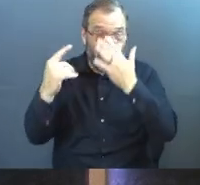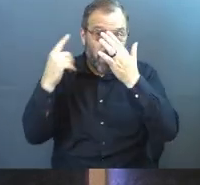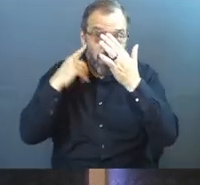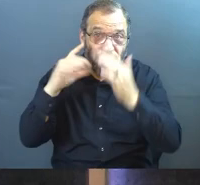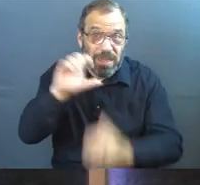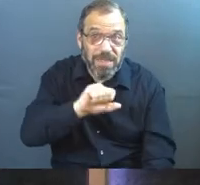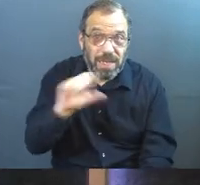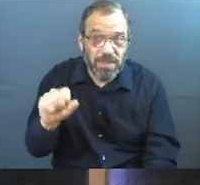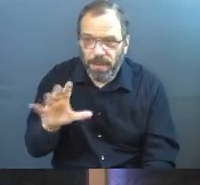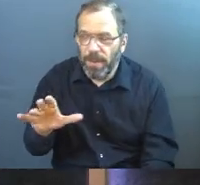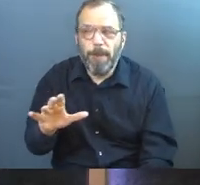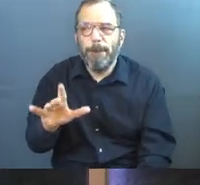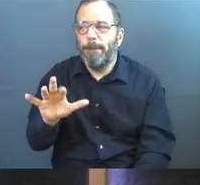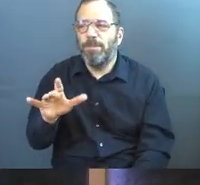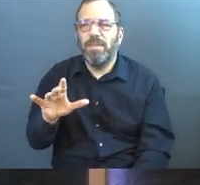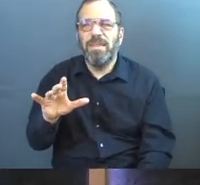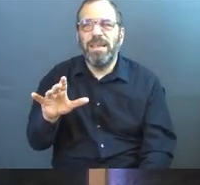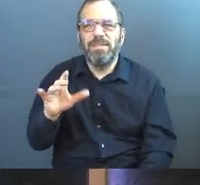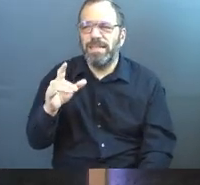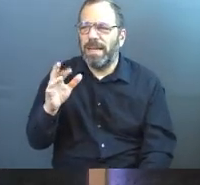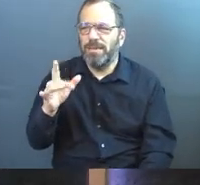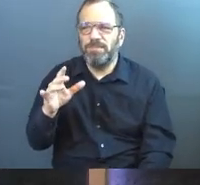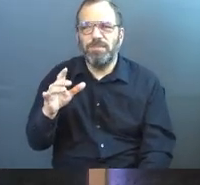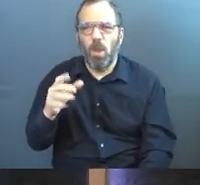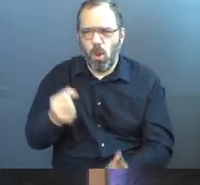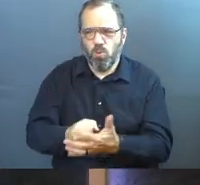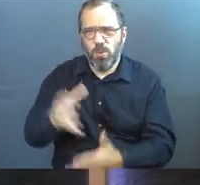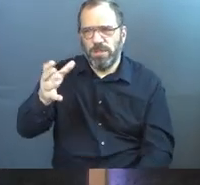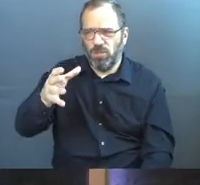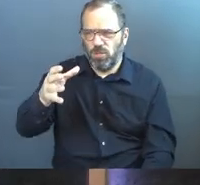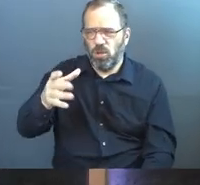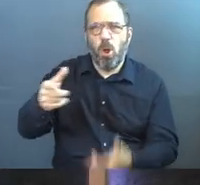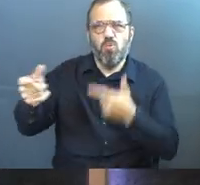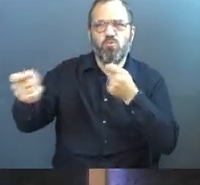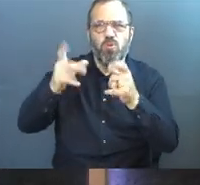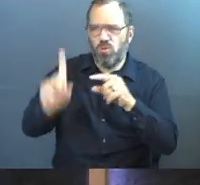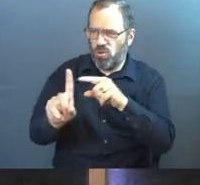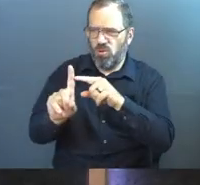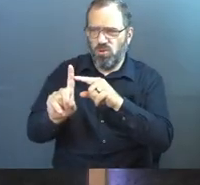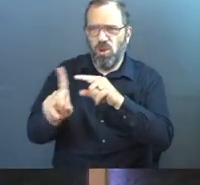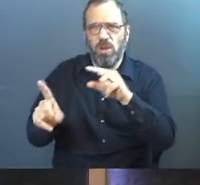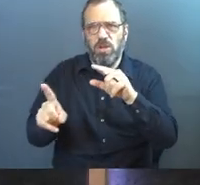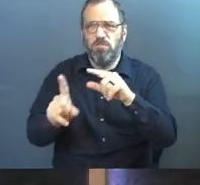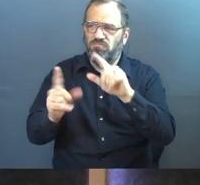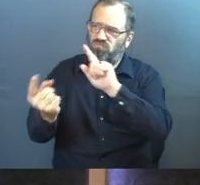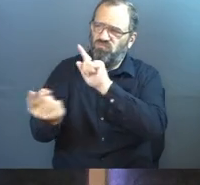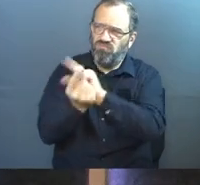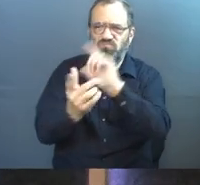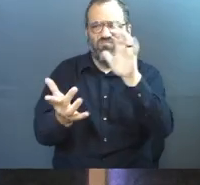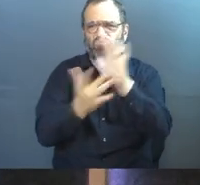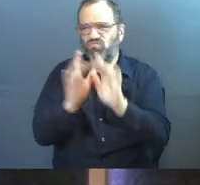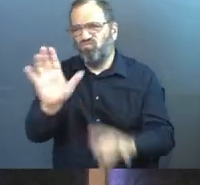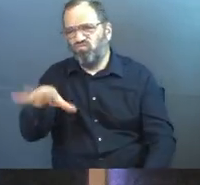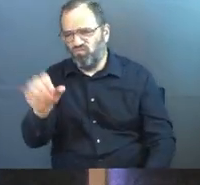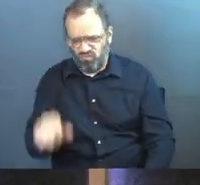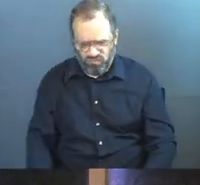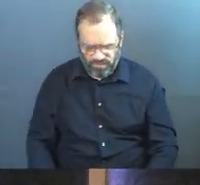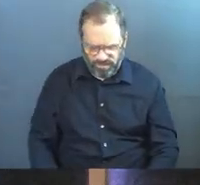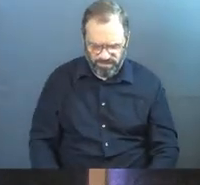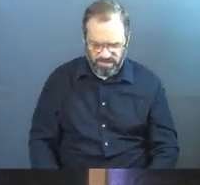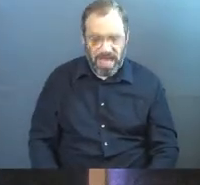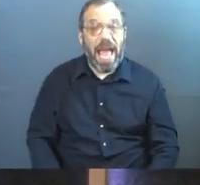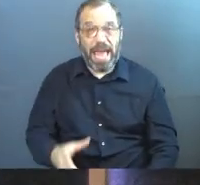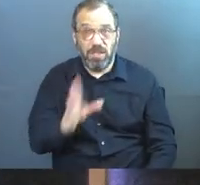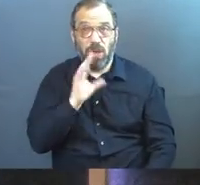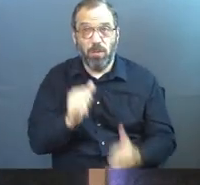maybe you heard it in Sunday school, but there's this, there's this spot where a rich young ruler comes and talks to Jesus. Jesus, he